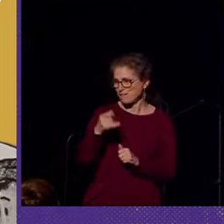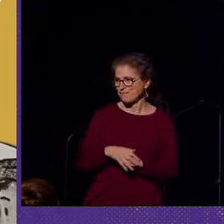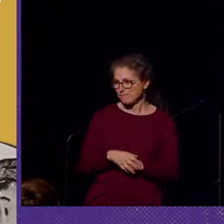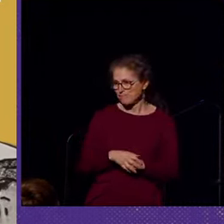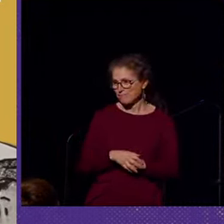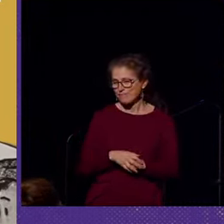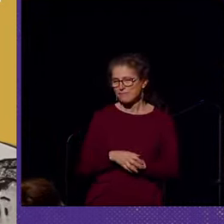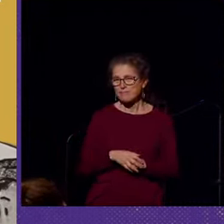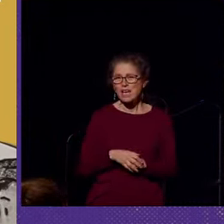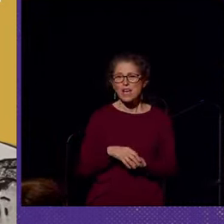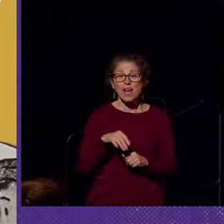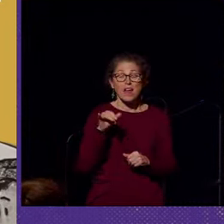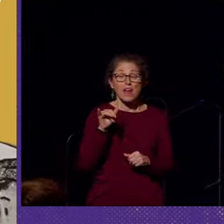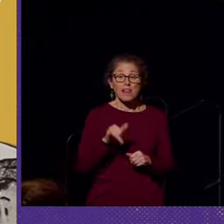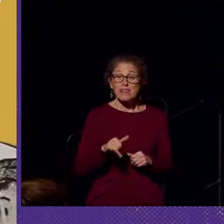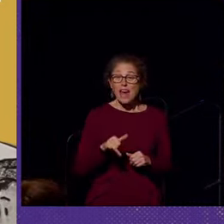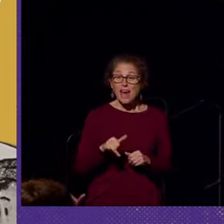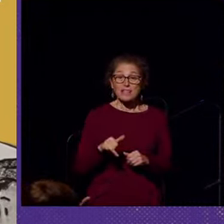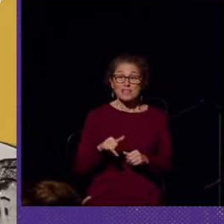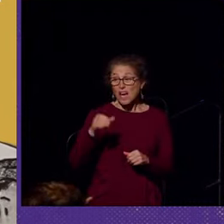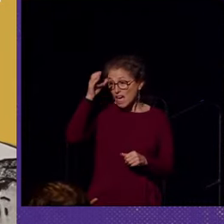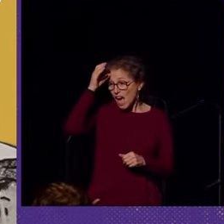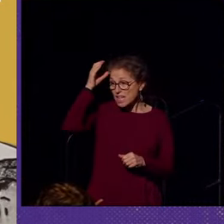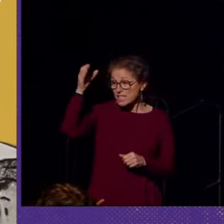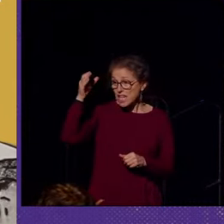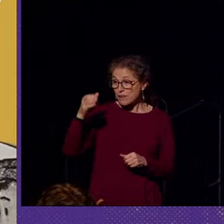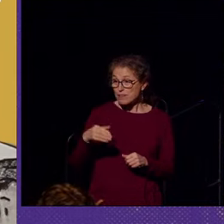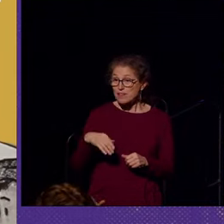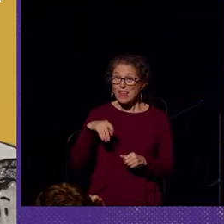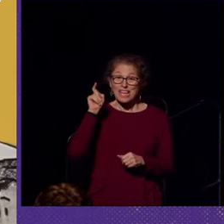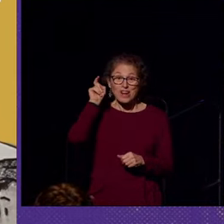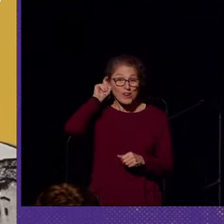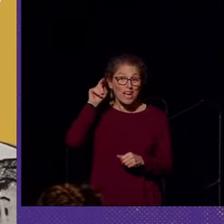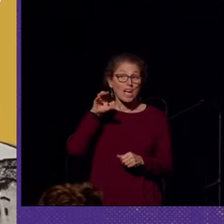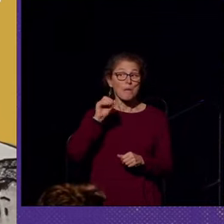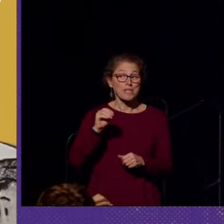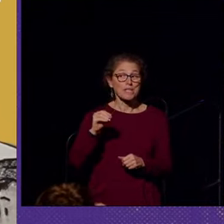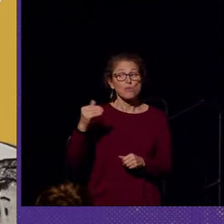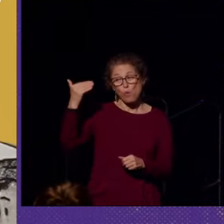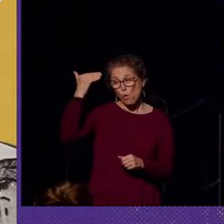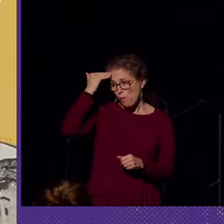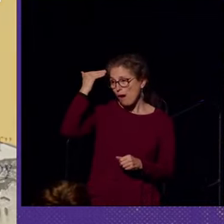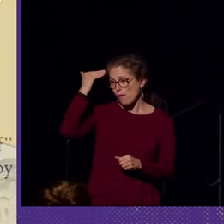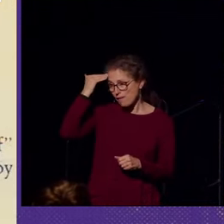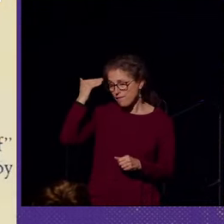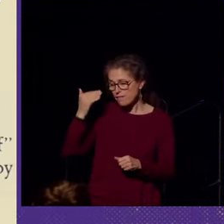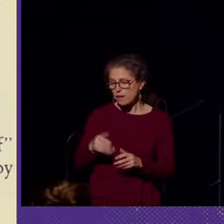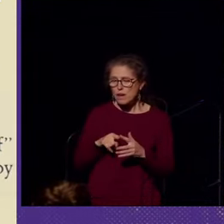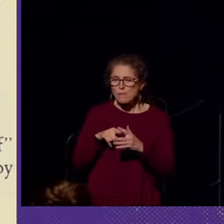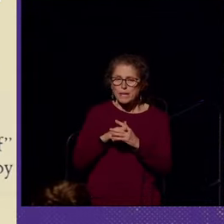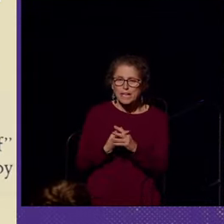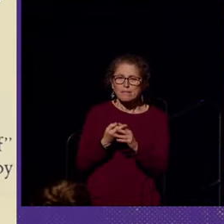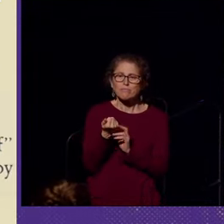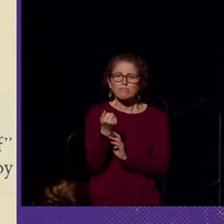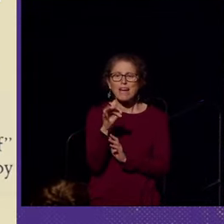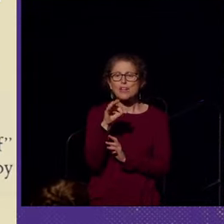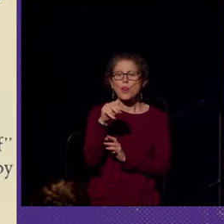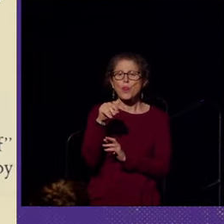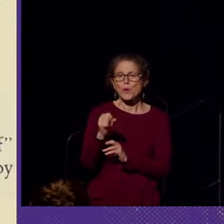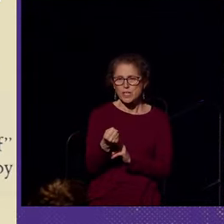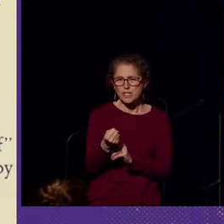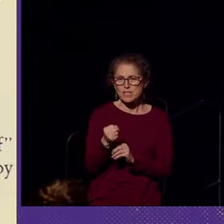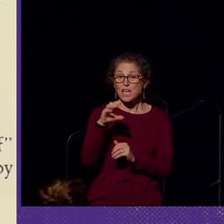And this is a concept that hearing aid companies were very well aware of. And beginning in the 1930s,